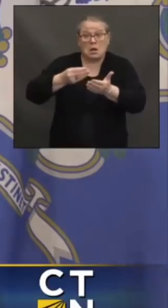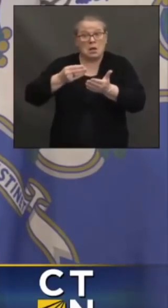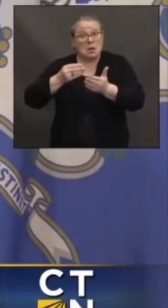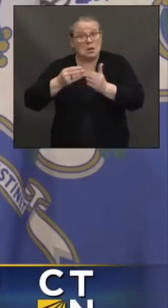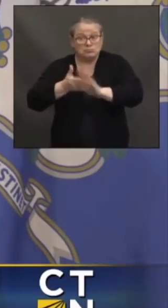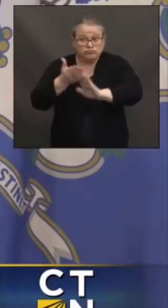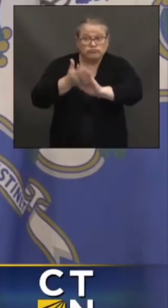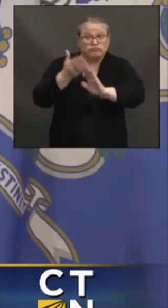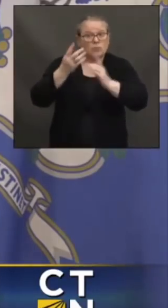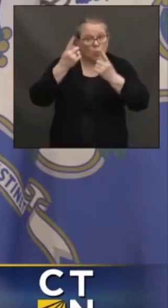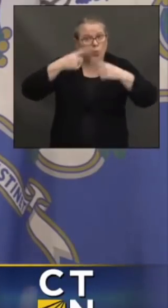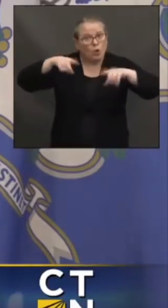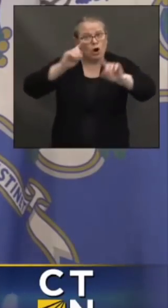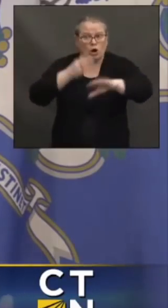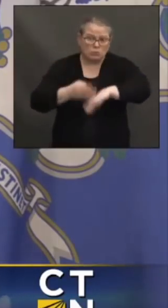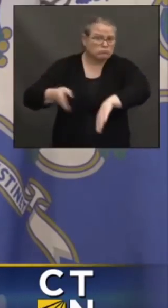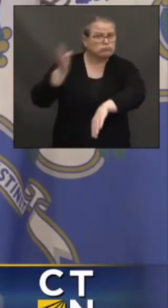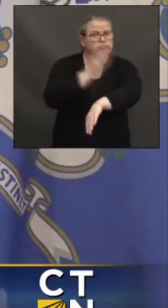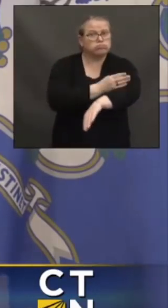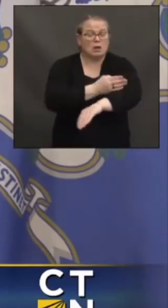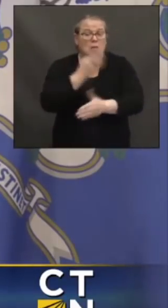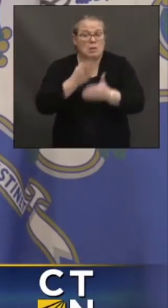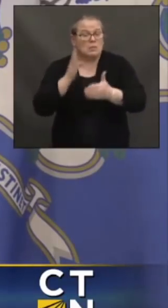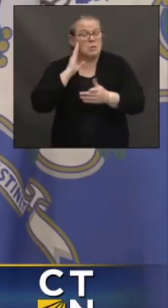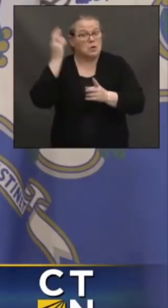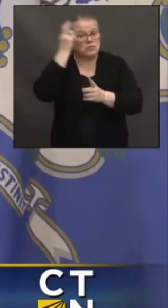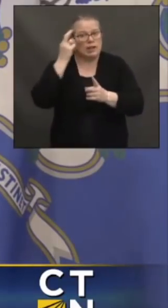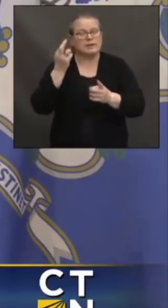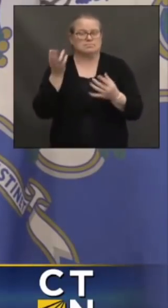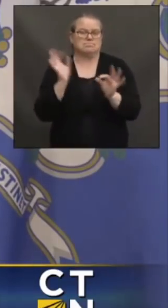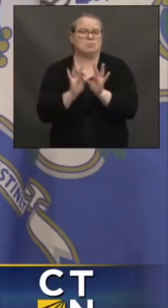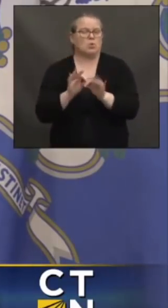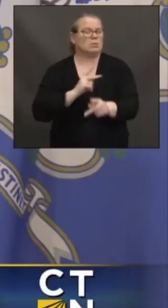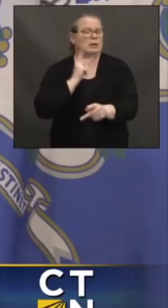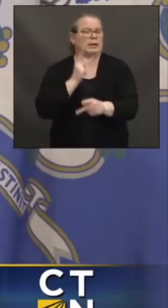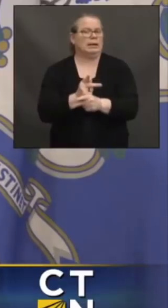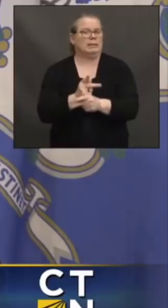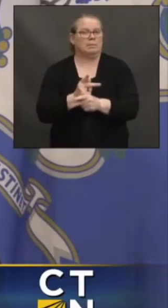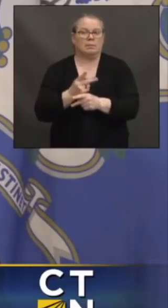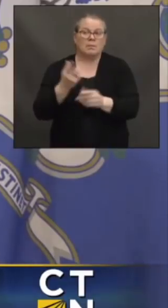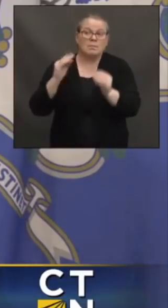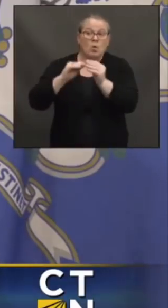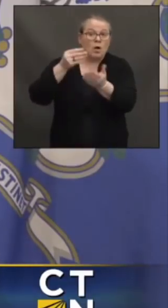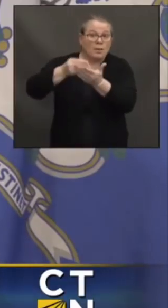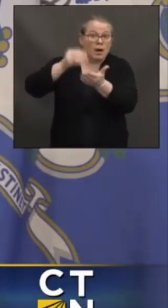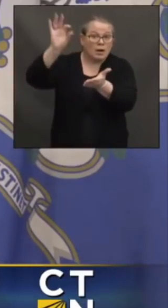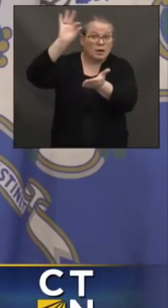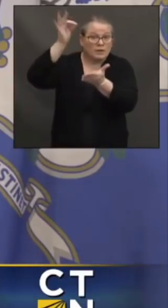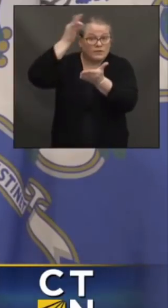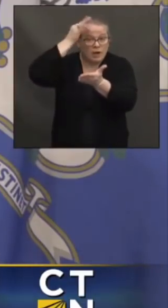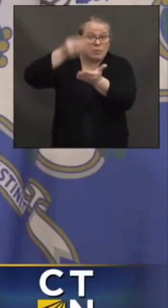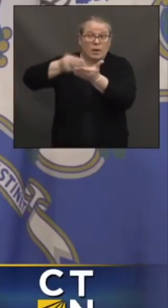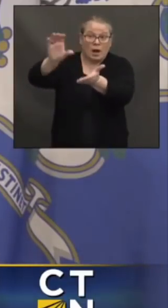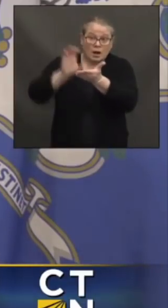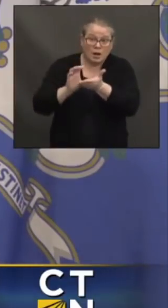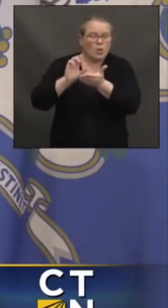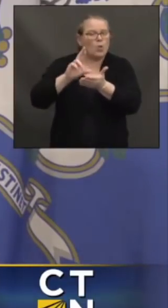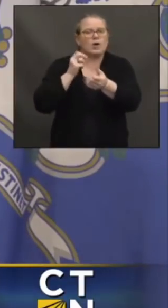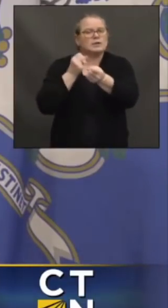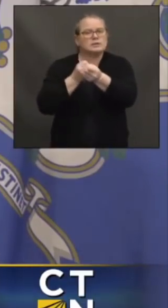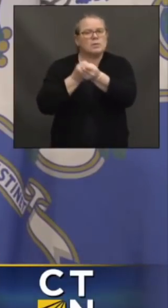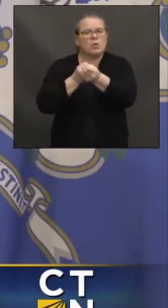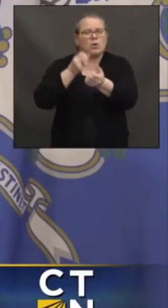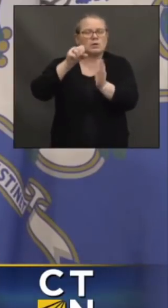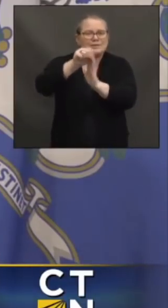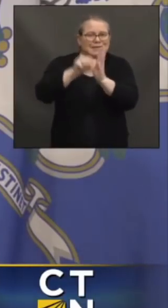or at the state level. Look, two or three years out, we're going to have a different economy, an opportunity economy, more growth. We'll be able to step